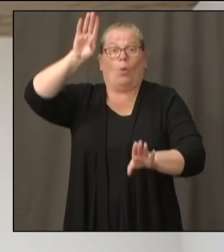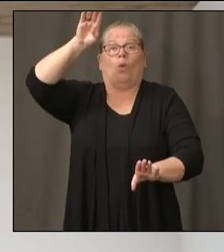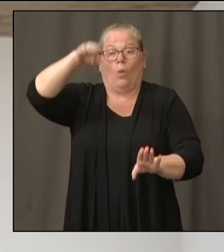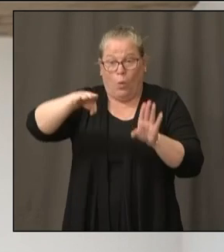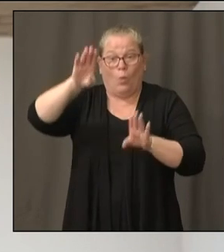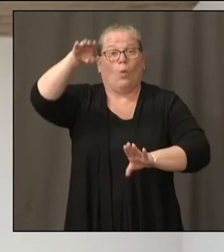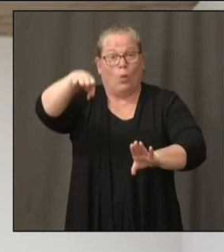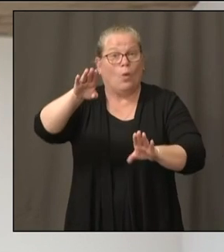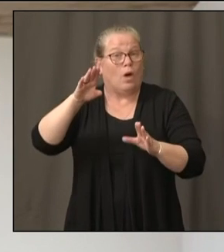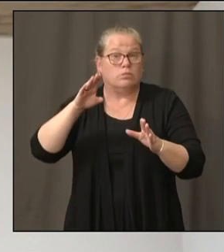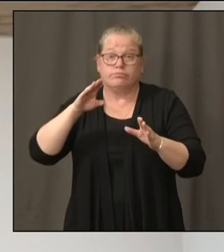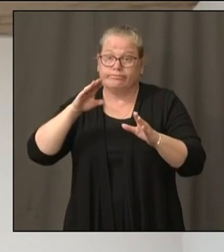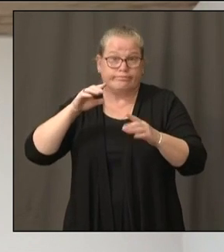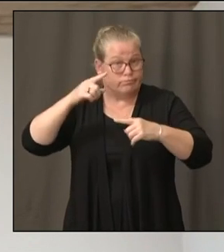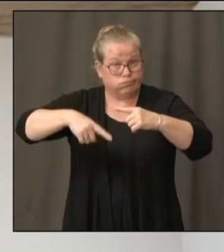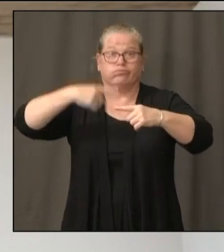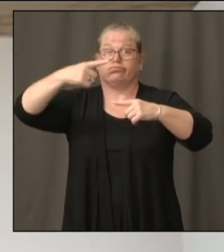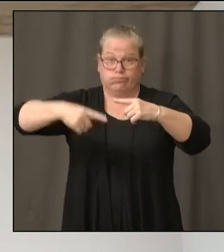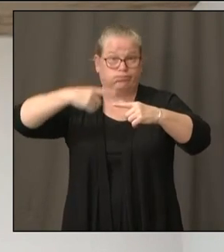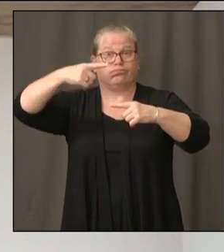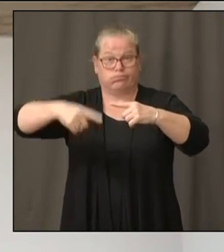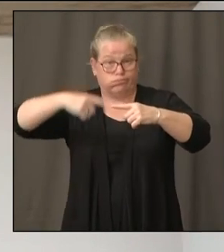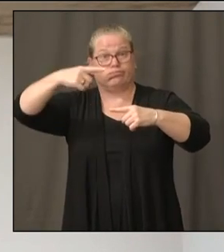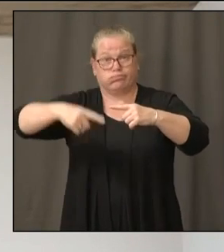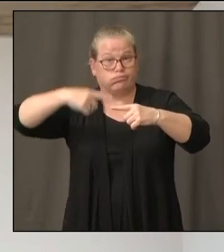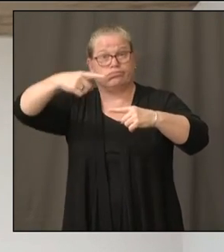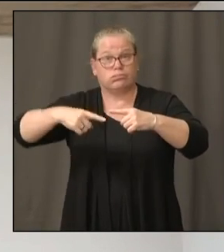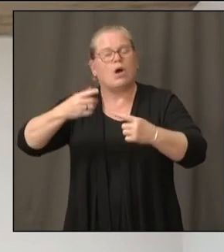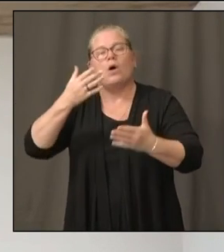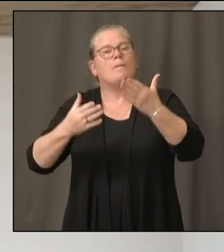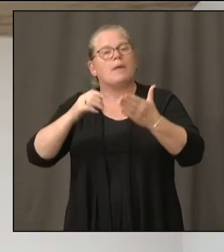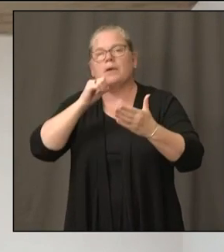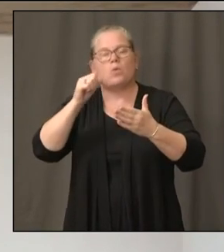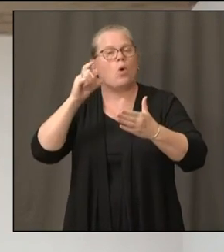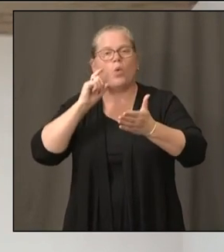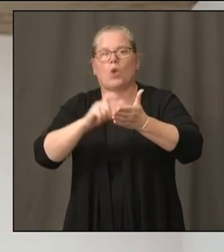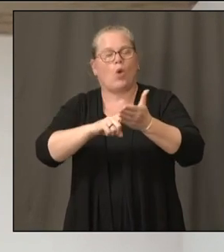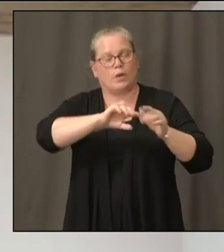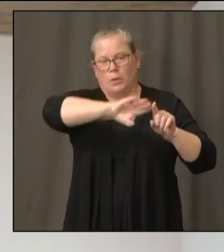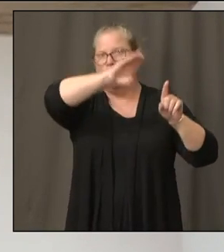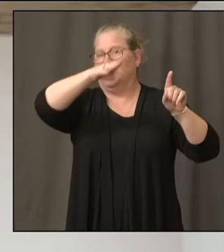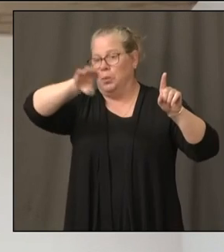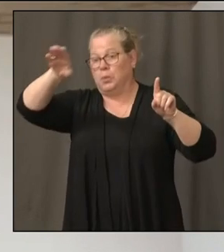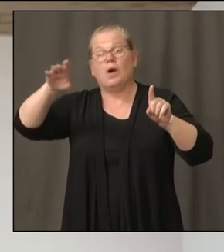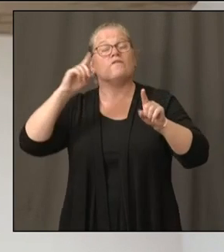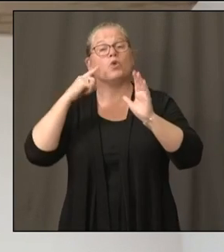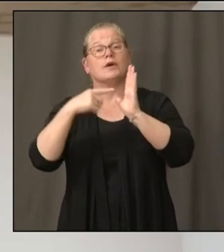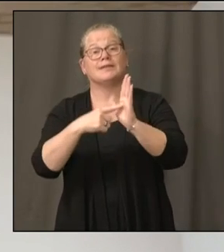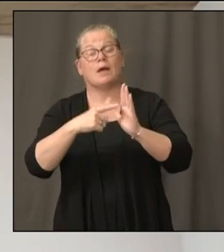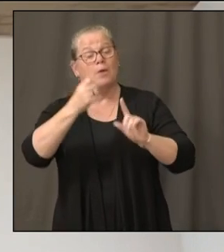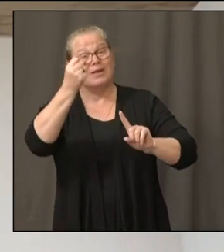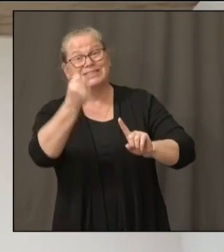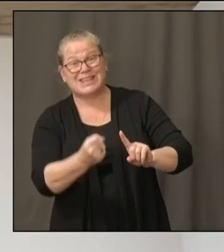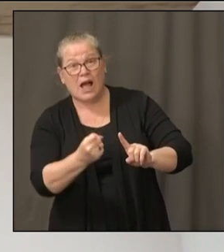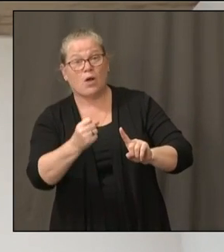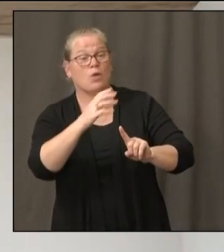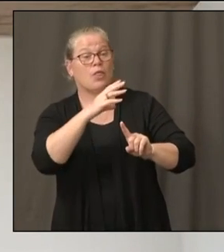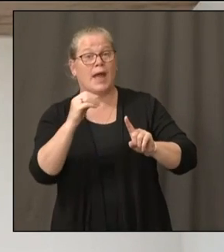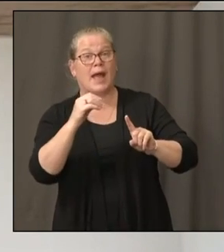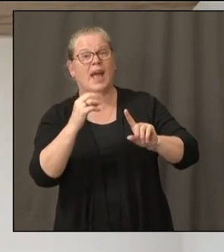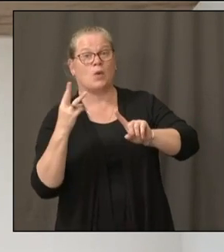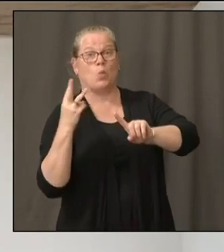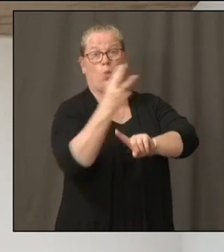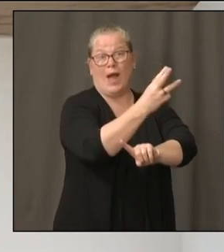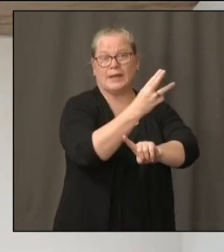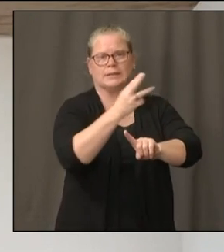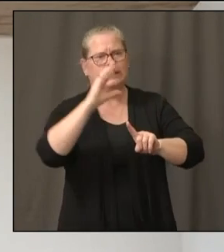There's clearly the southern states and the western states, this looks like it's all part of one single wave. Although from